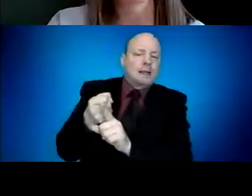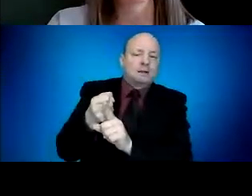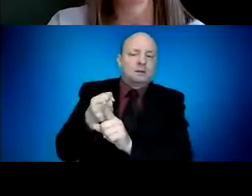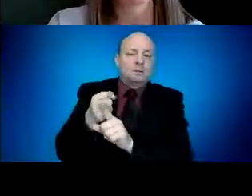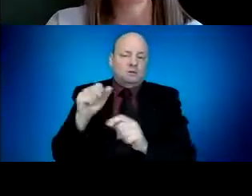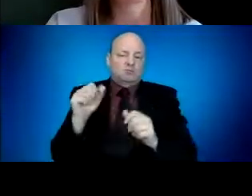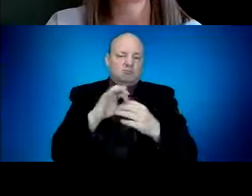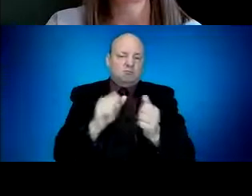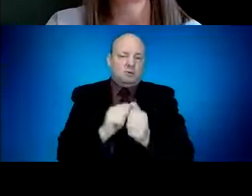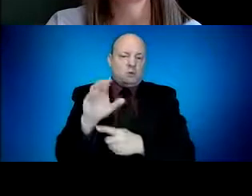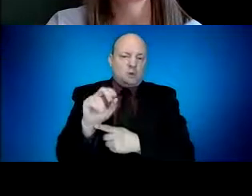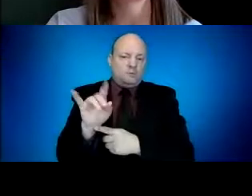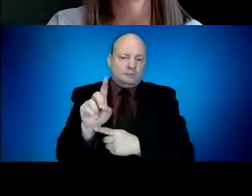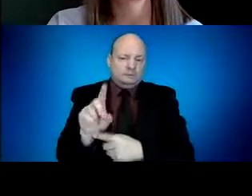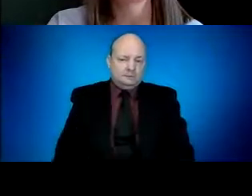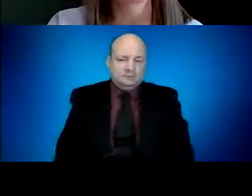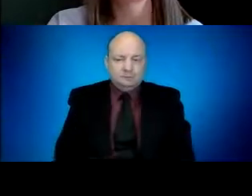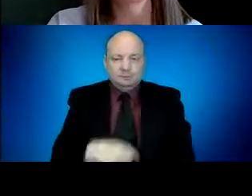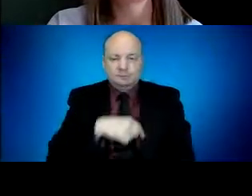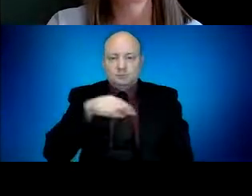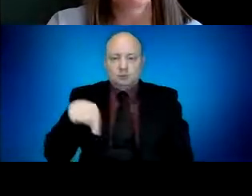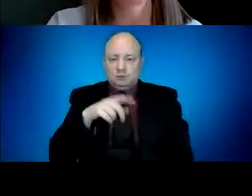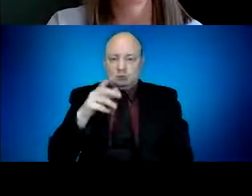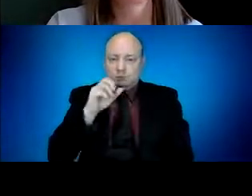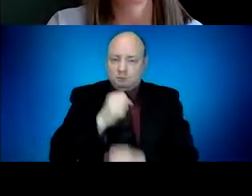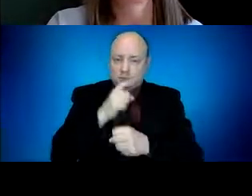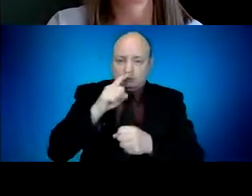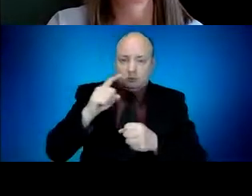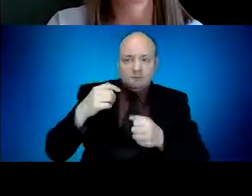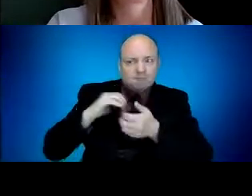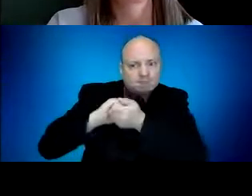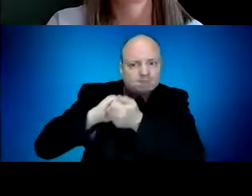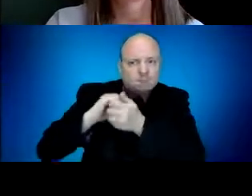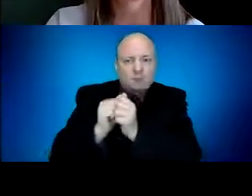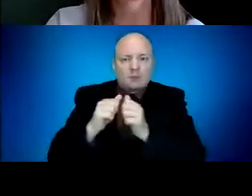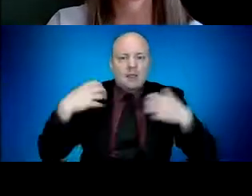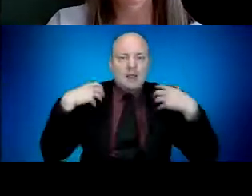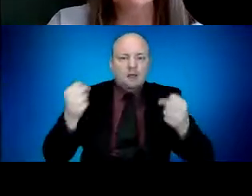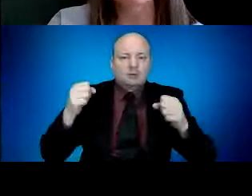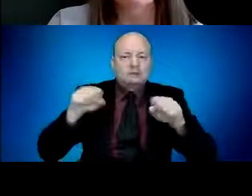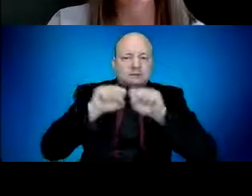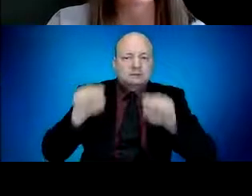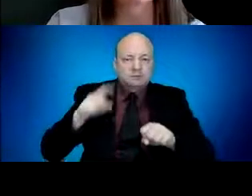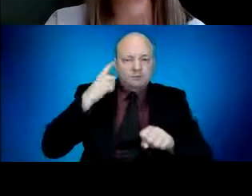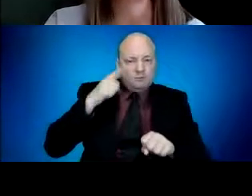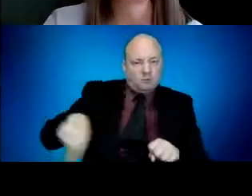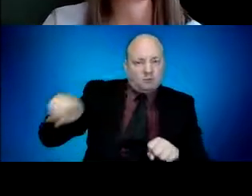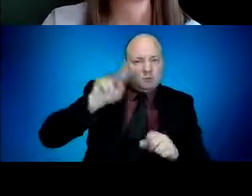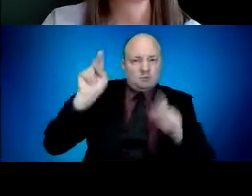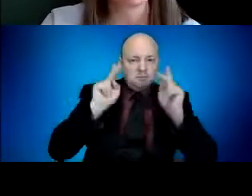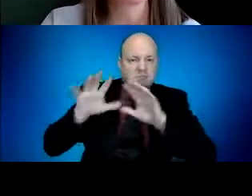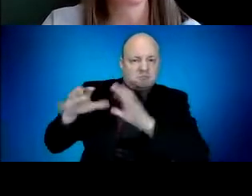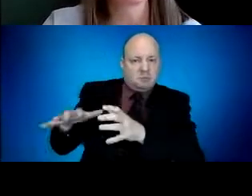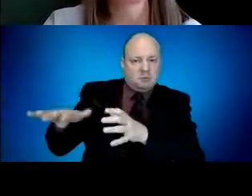partnerships with healthcare systems serving vulnerable populations. We will launch a mail-in